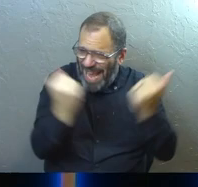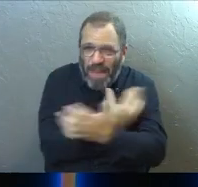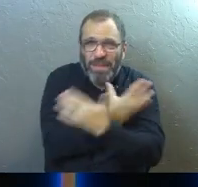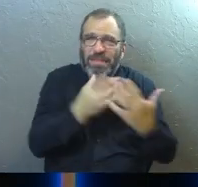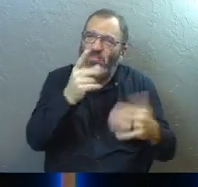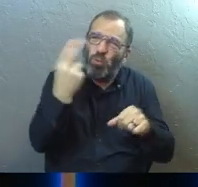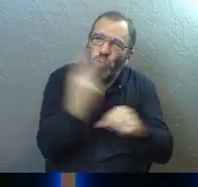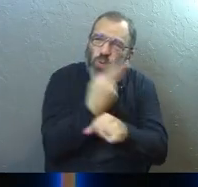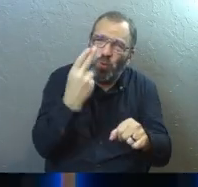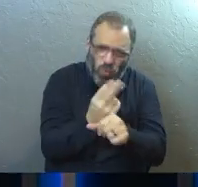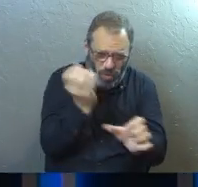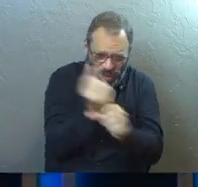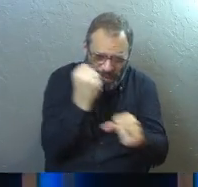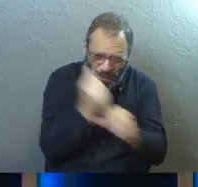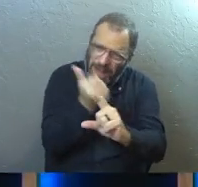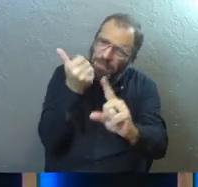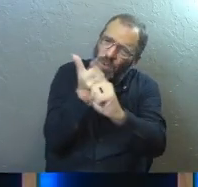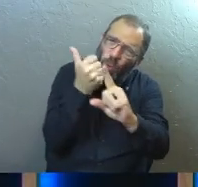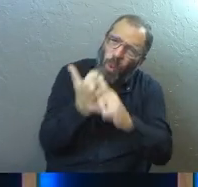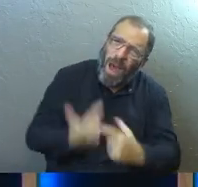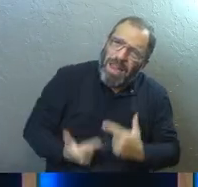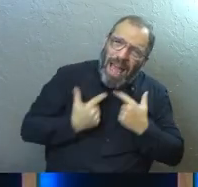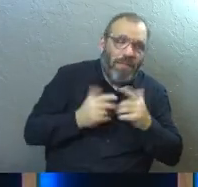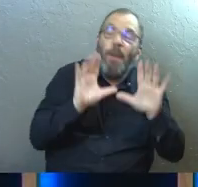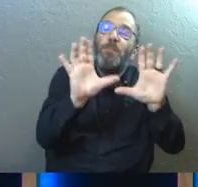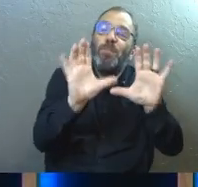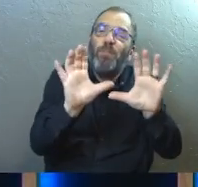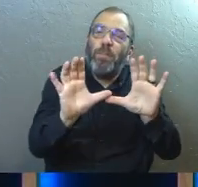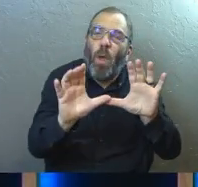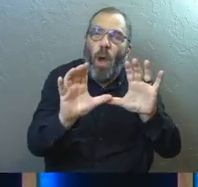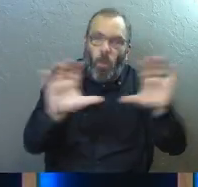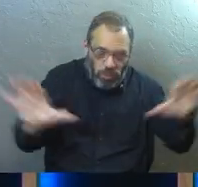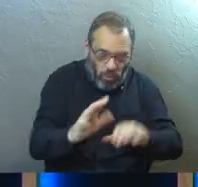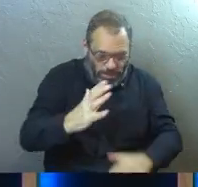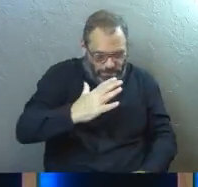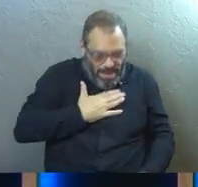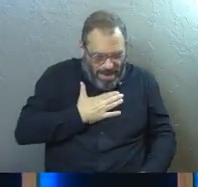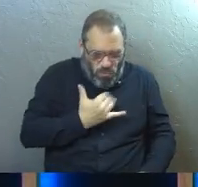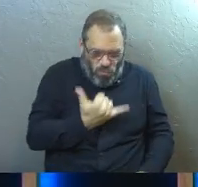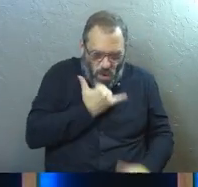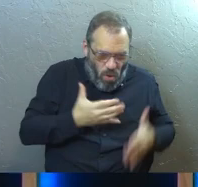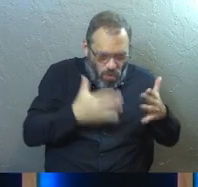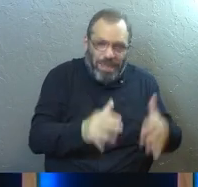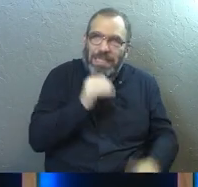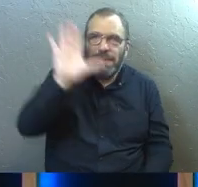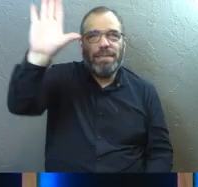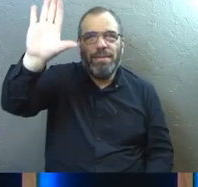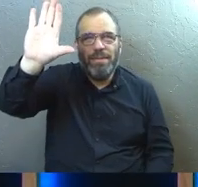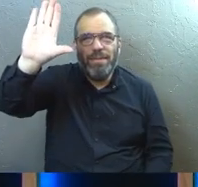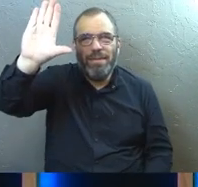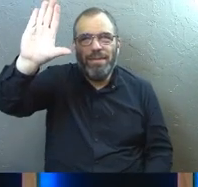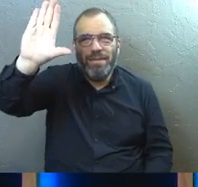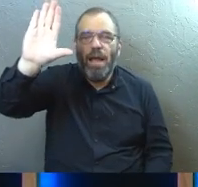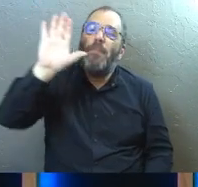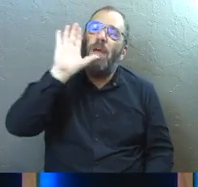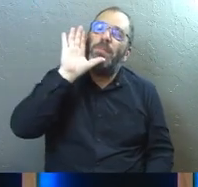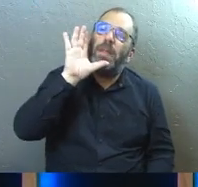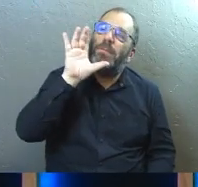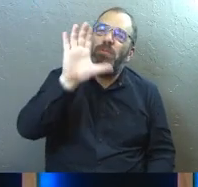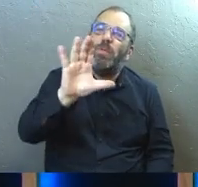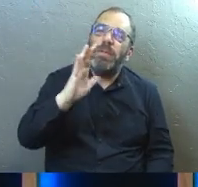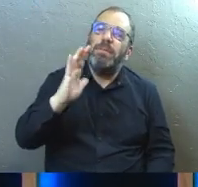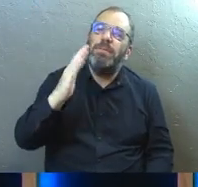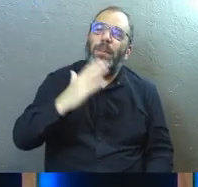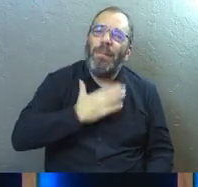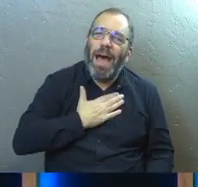which you use to shape your life. A lot of times we're doing it in the wrong way, not God's way. We're doing it